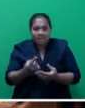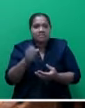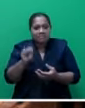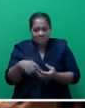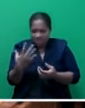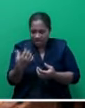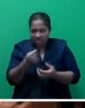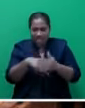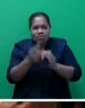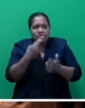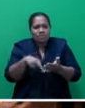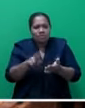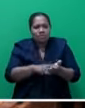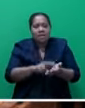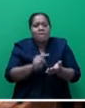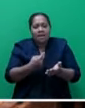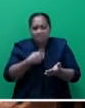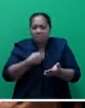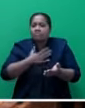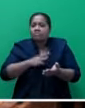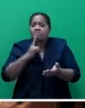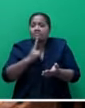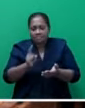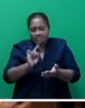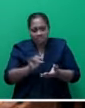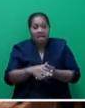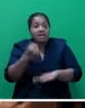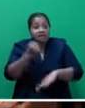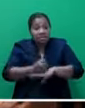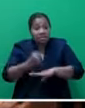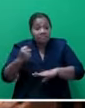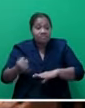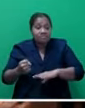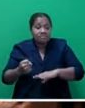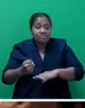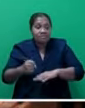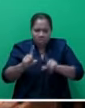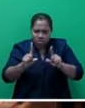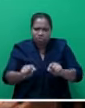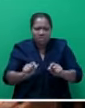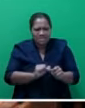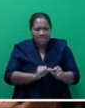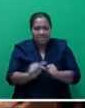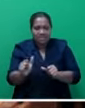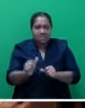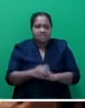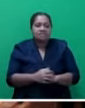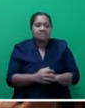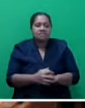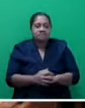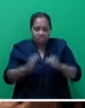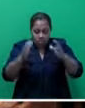report. But what I wish to say, Mr. Speaker Sir, is government is doing its best. But this requires a whole-of-nation, whole-of